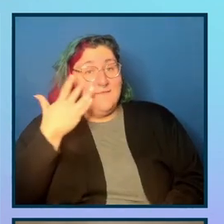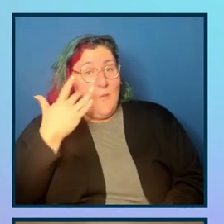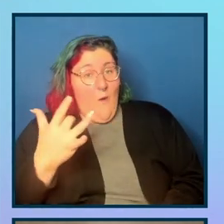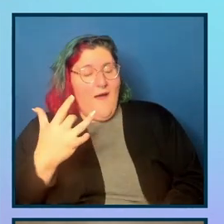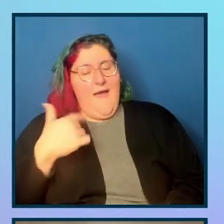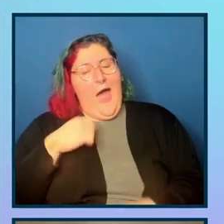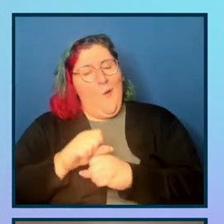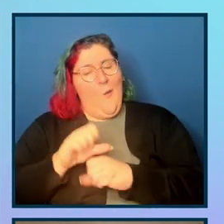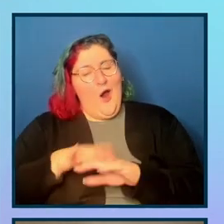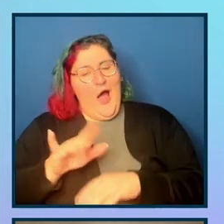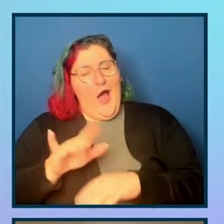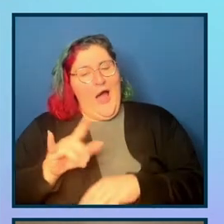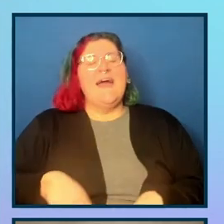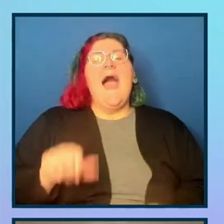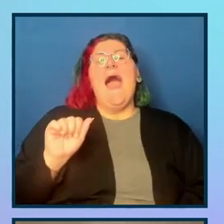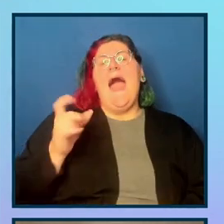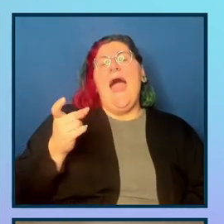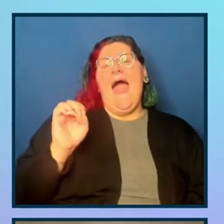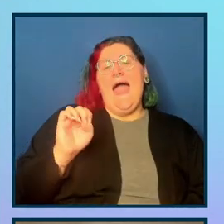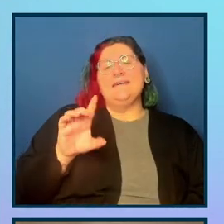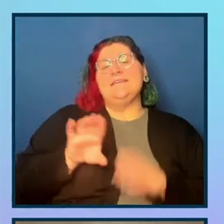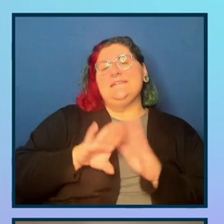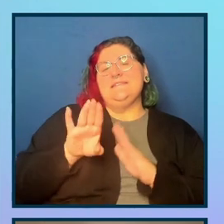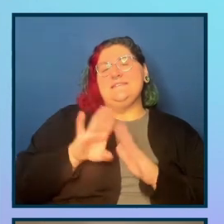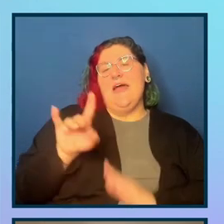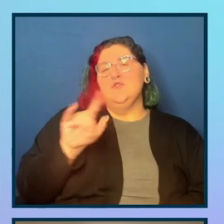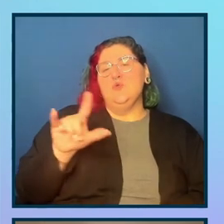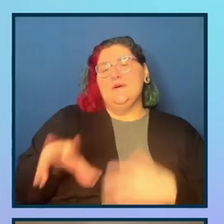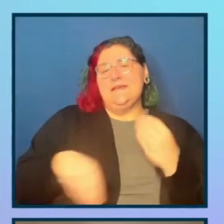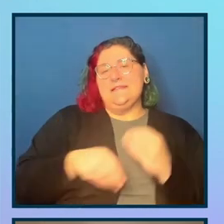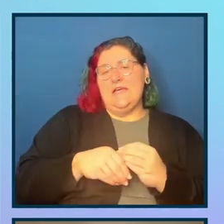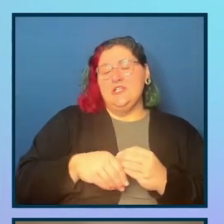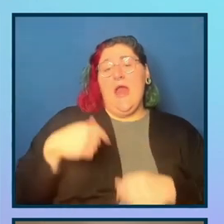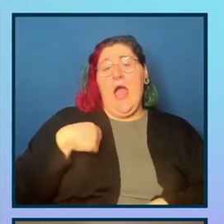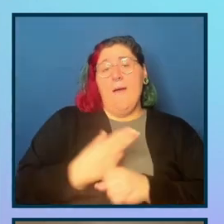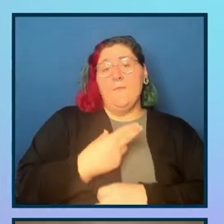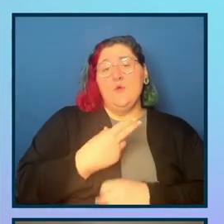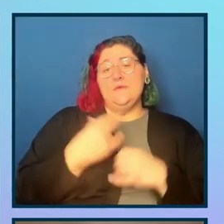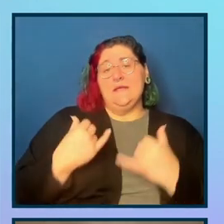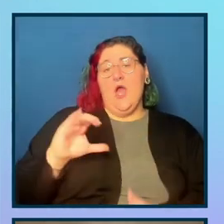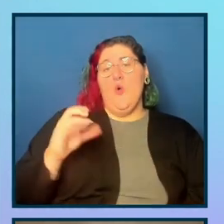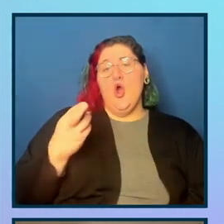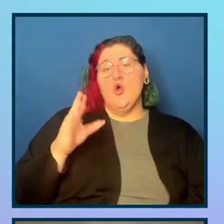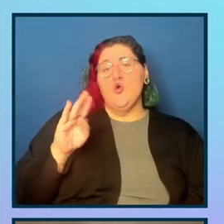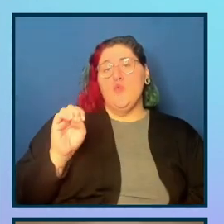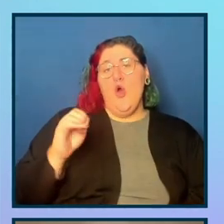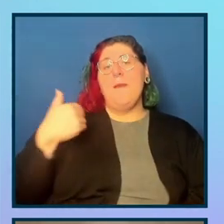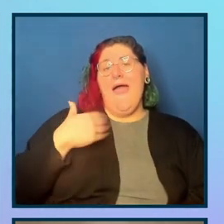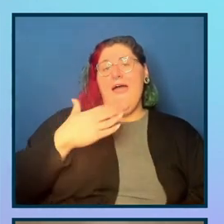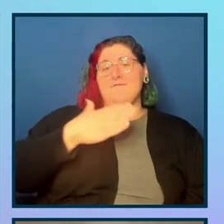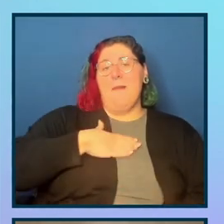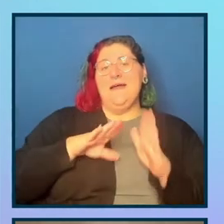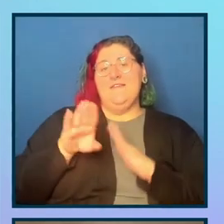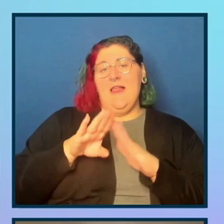Axe DevTools extension. I'm in Chrome. I have my test page up that I showed you a minute ago. And beside that is the DevTools